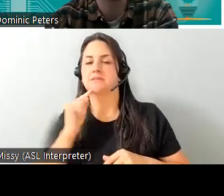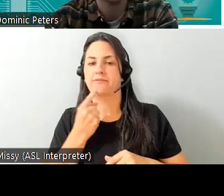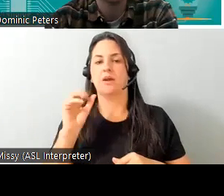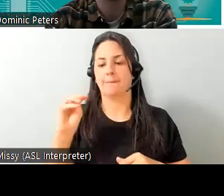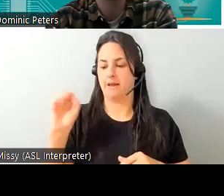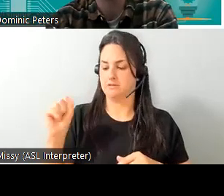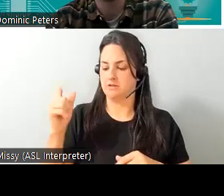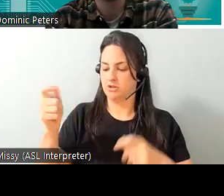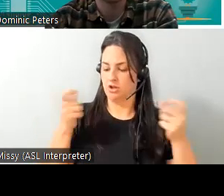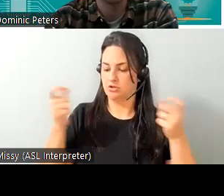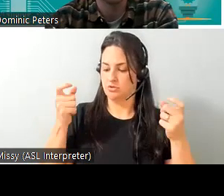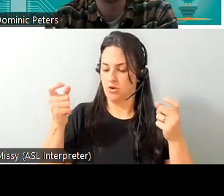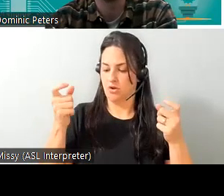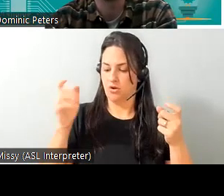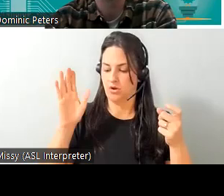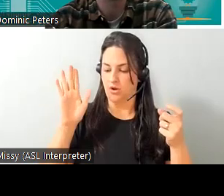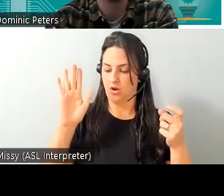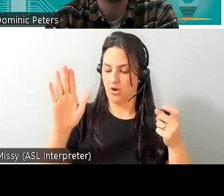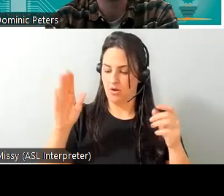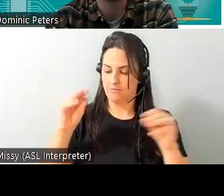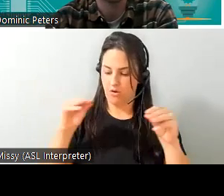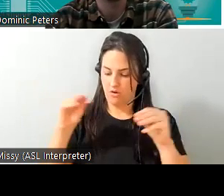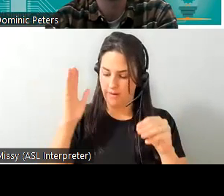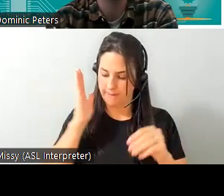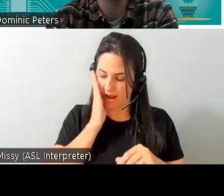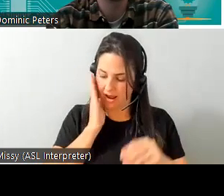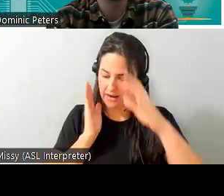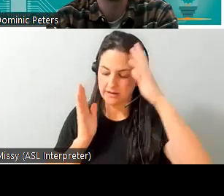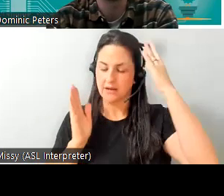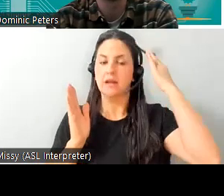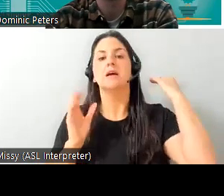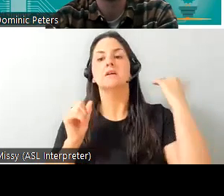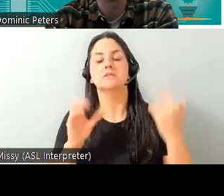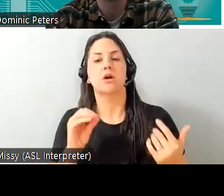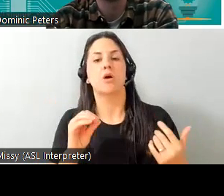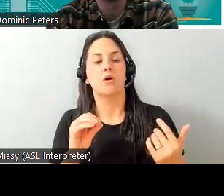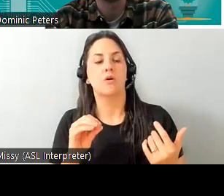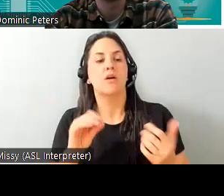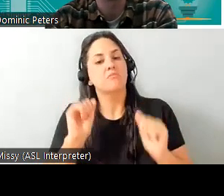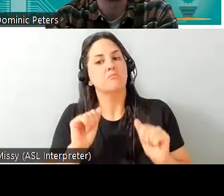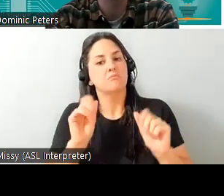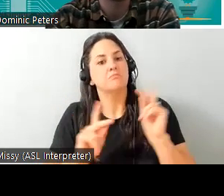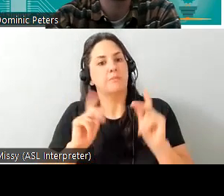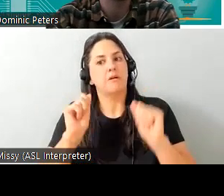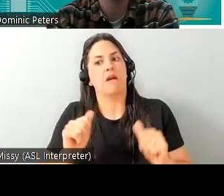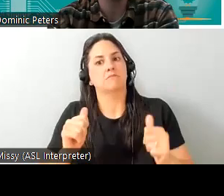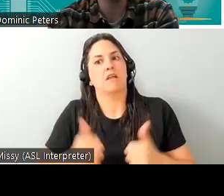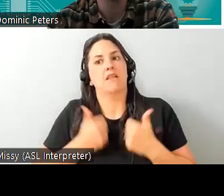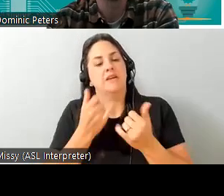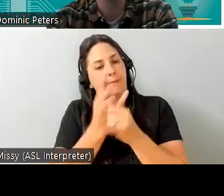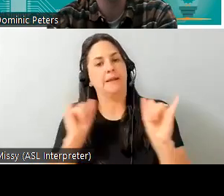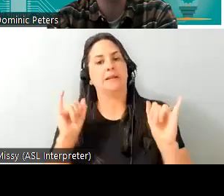motorized bed open her door to visitors control lights in apartment and generally live a relatively independent lifestyle